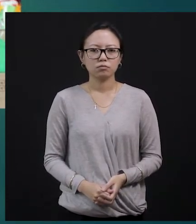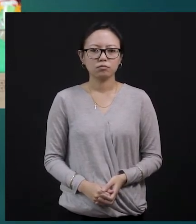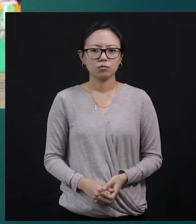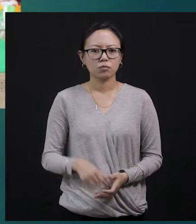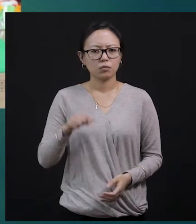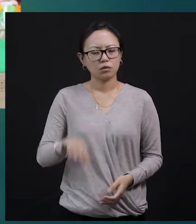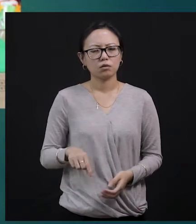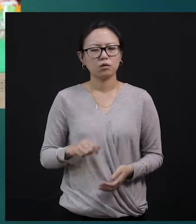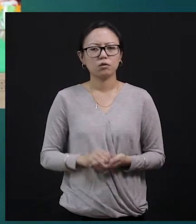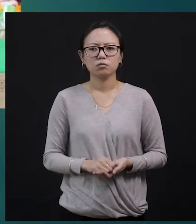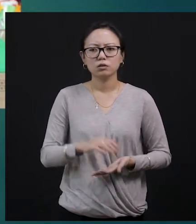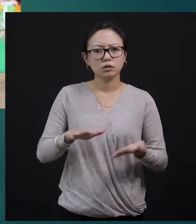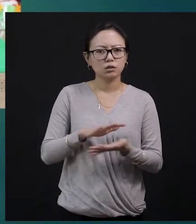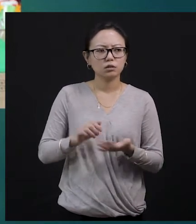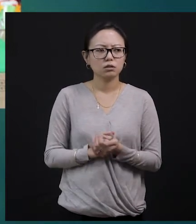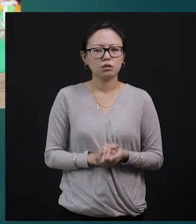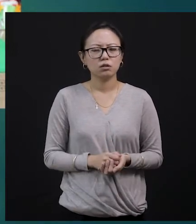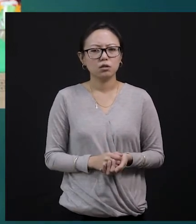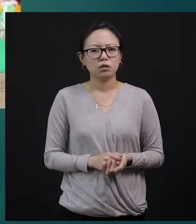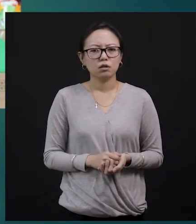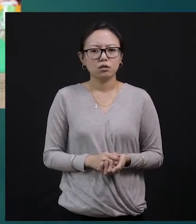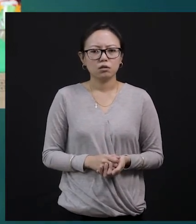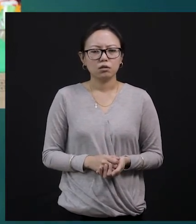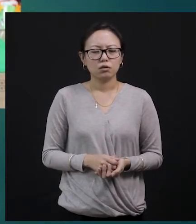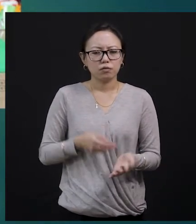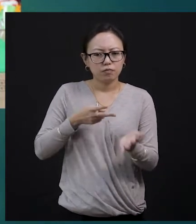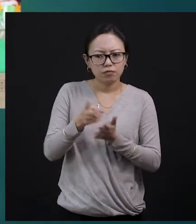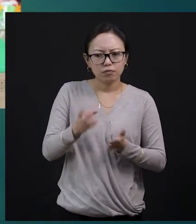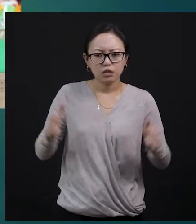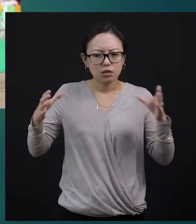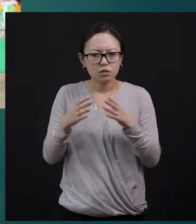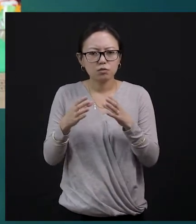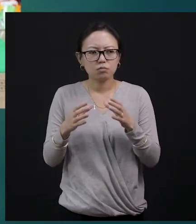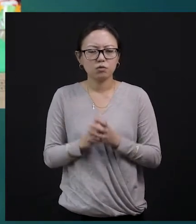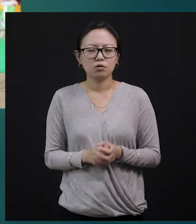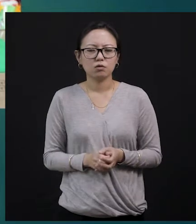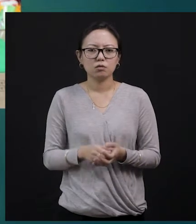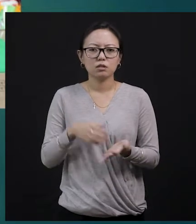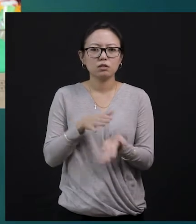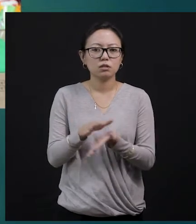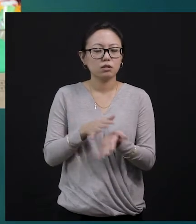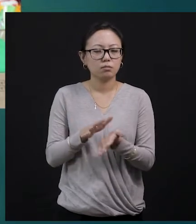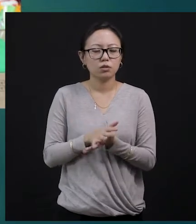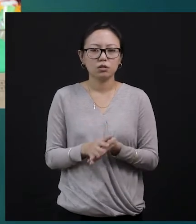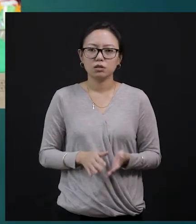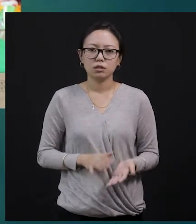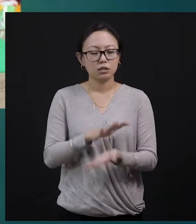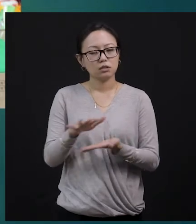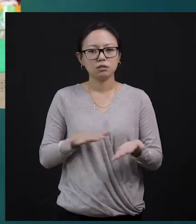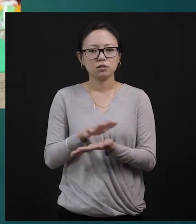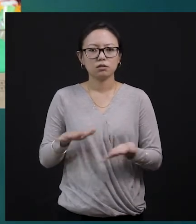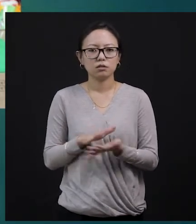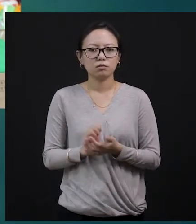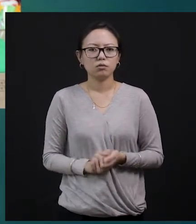are going to discuss about a celebration in a small village. Remember, it is a celebration in a small village and it